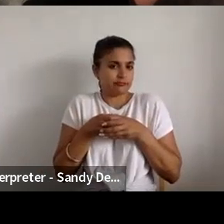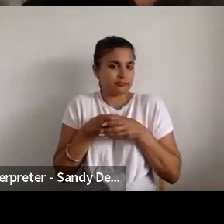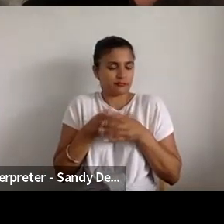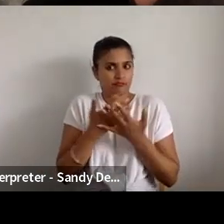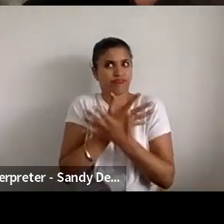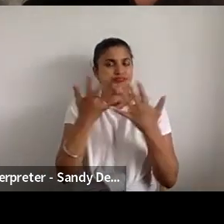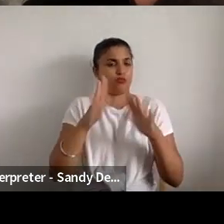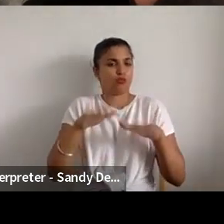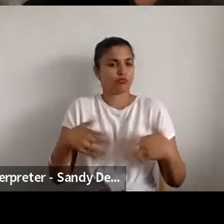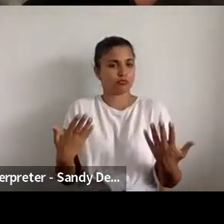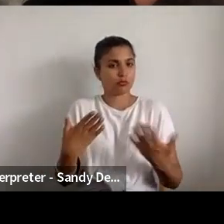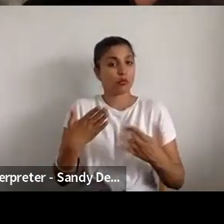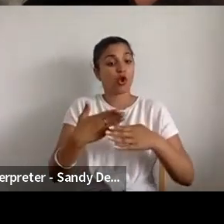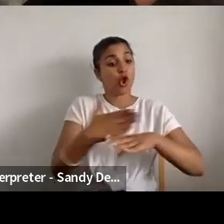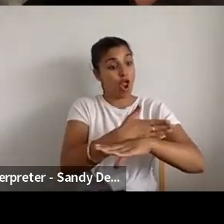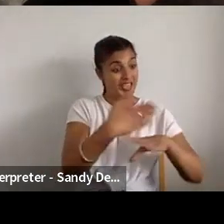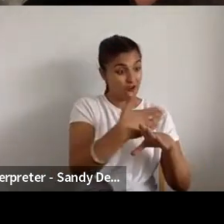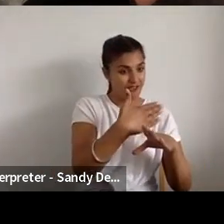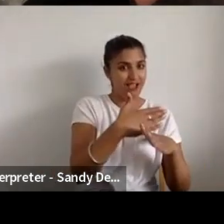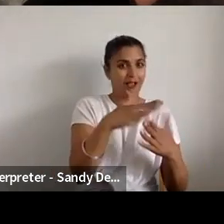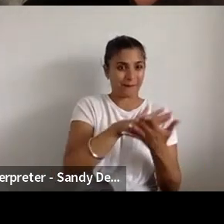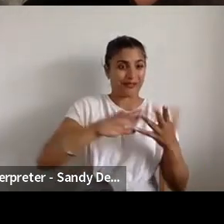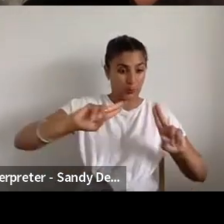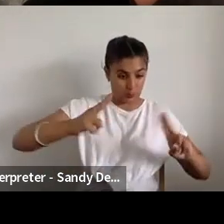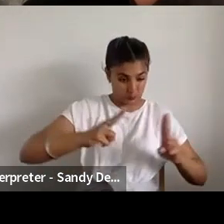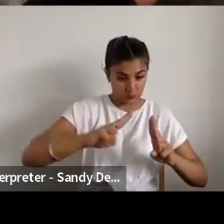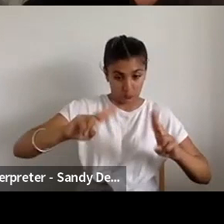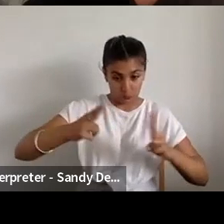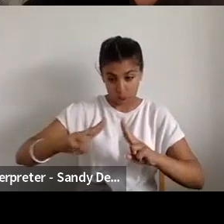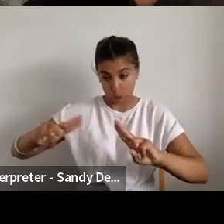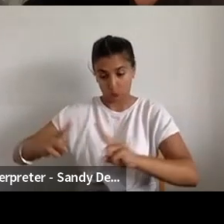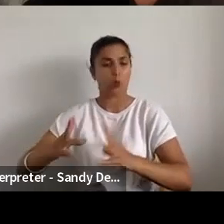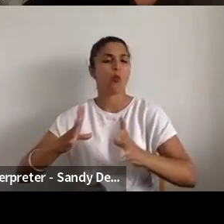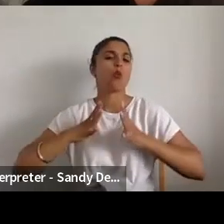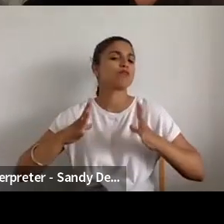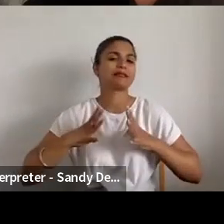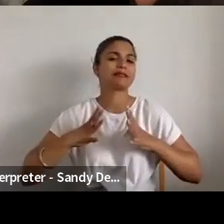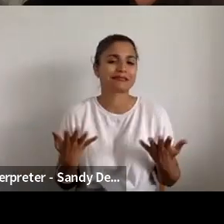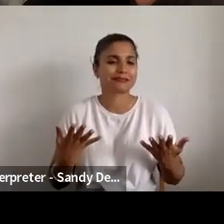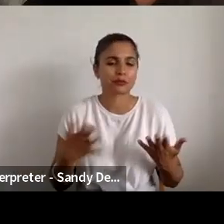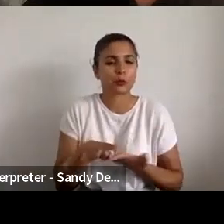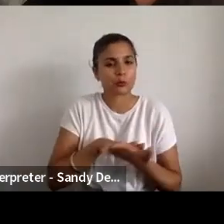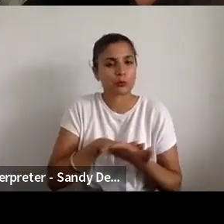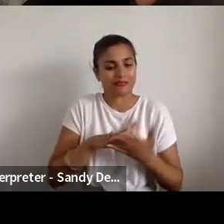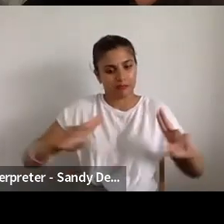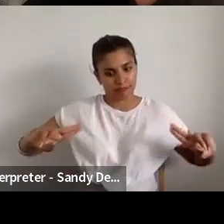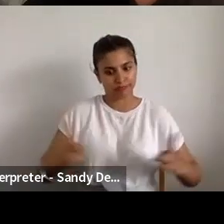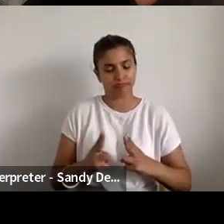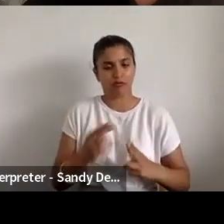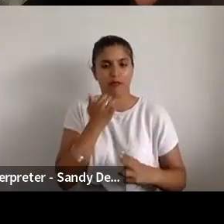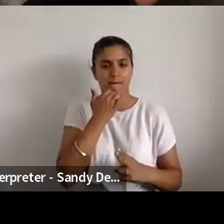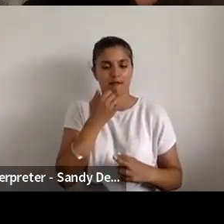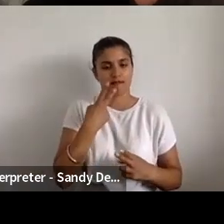early career and more experience. So it's tapering off in numbers for us anyway. So it was definitely more manageable. Yeah.